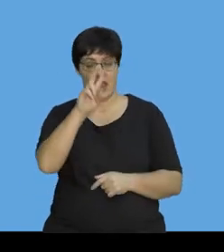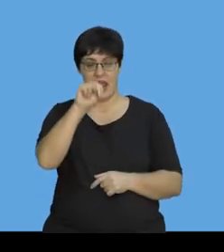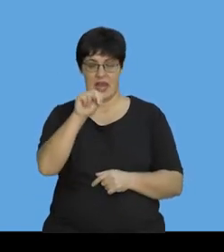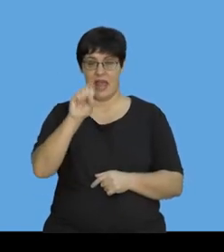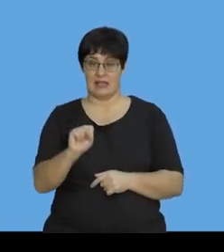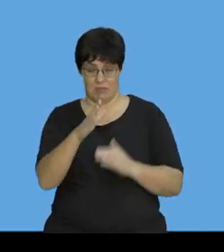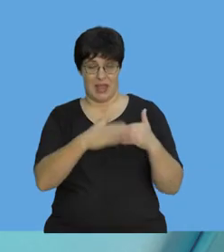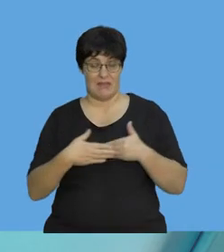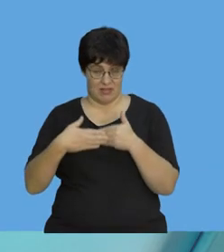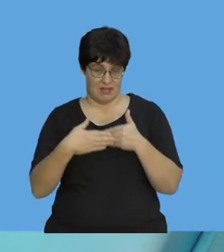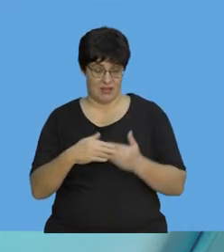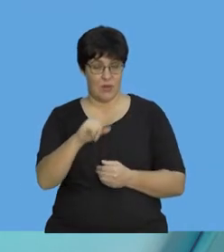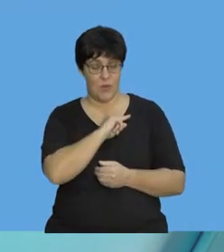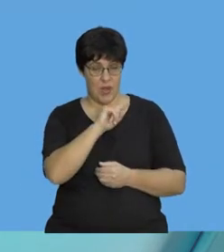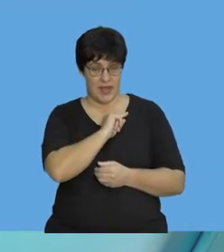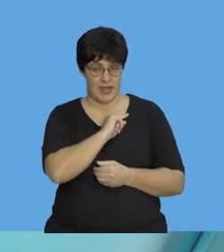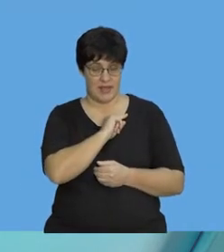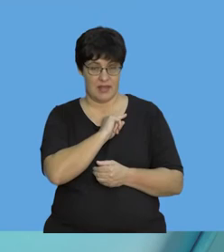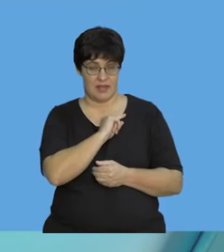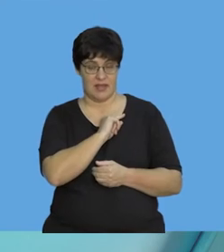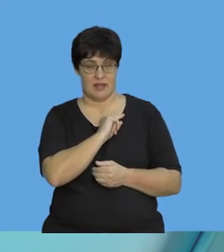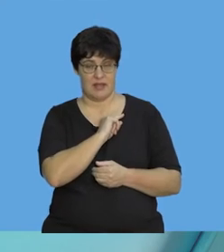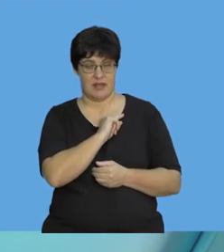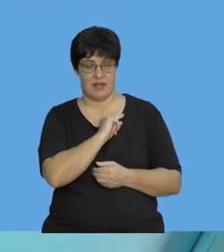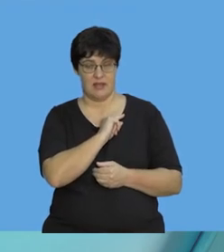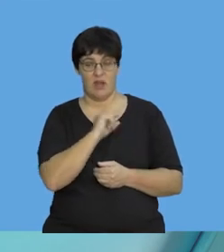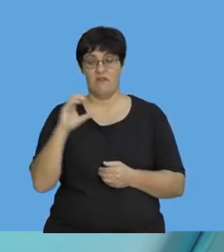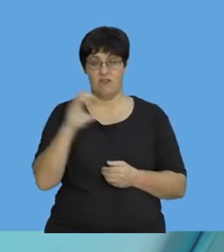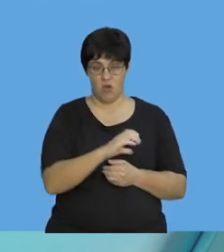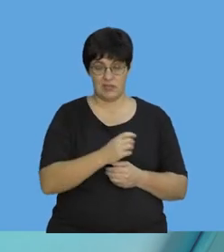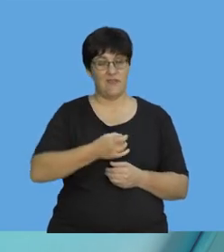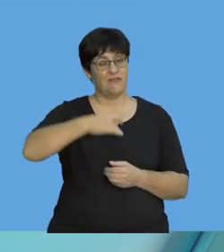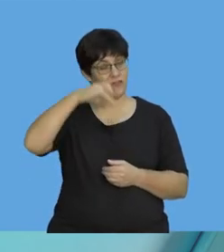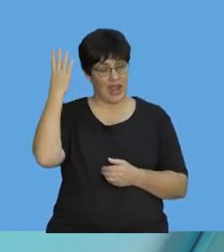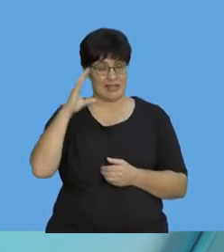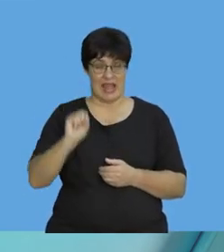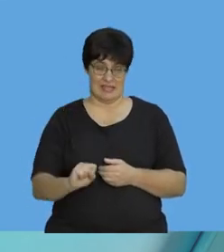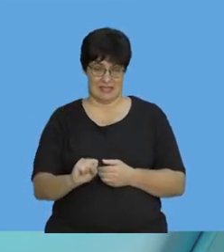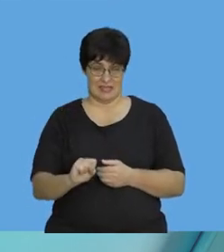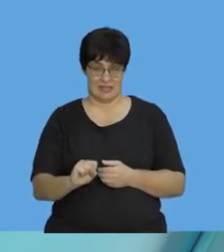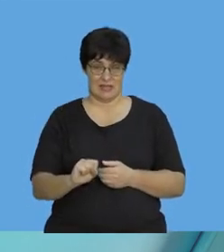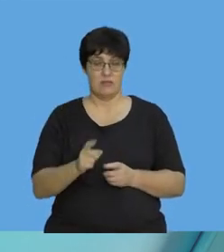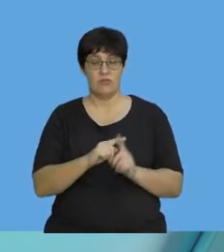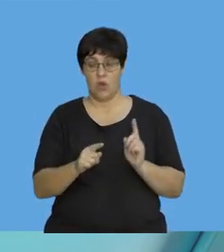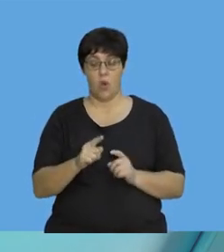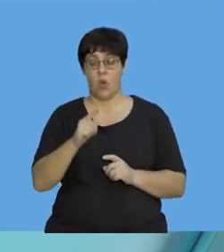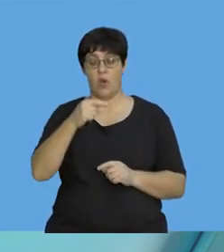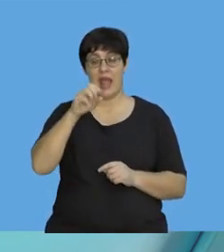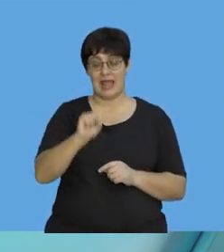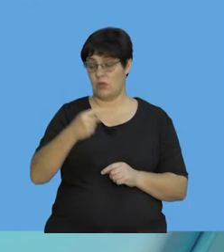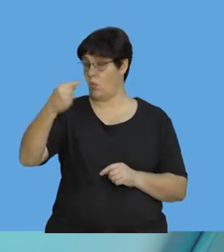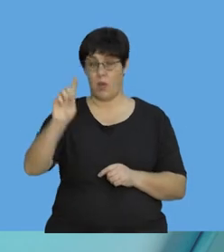seconds. Be careful. Because we're talking about force, it's easy to forget the seconds as well. And remember, it's not per second.